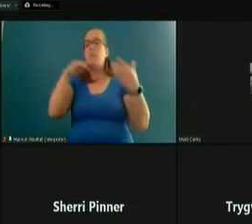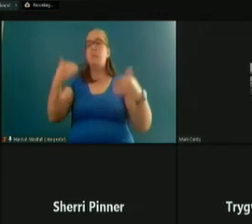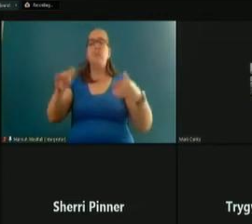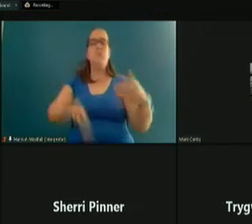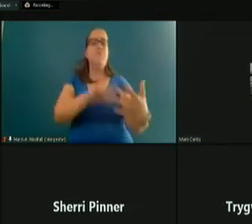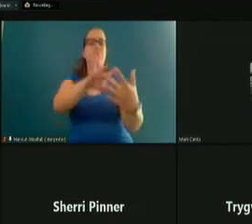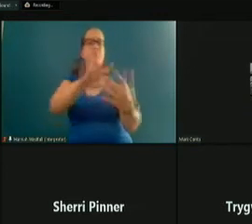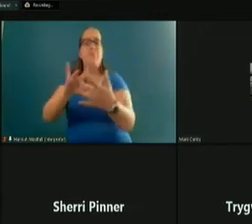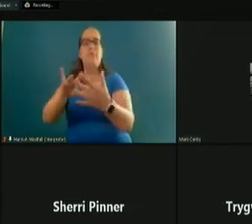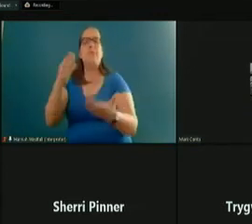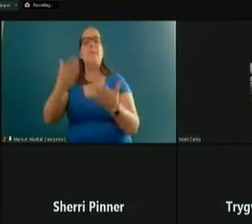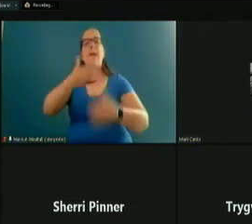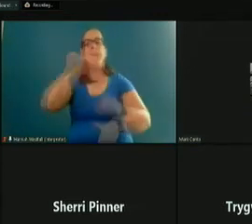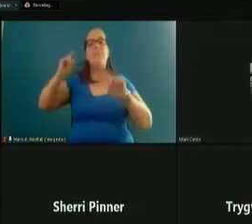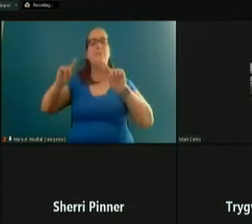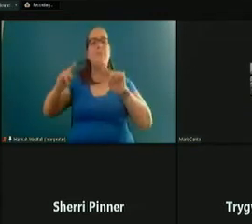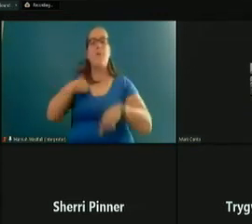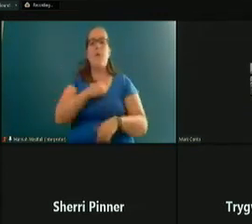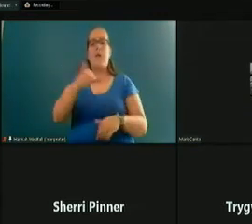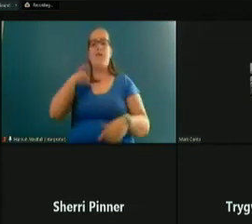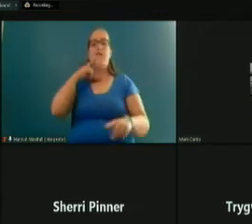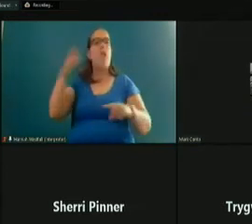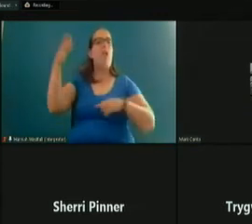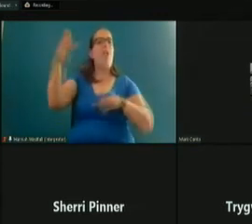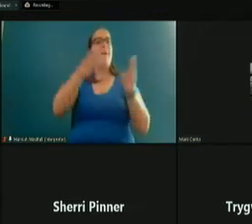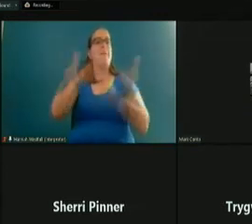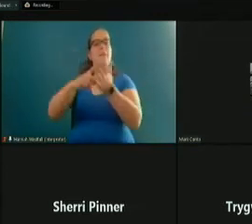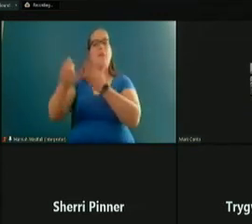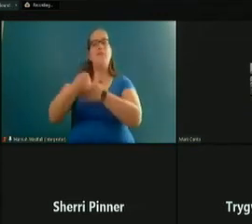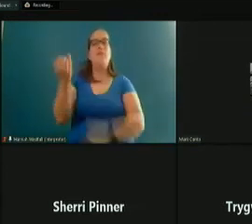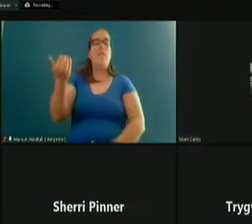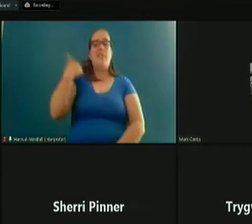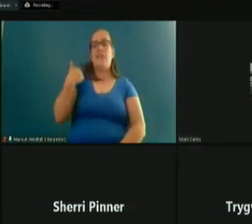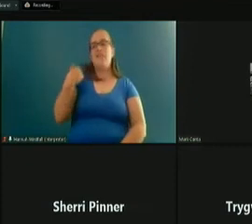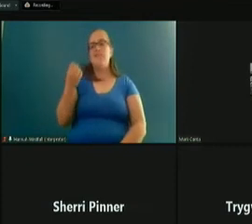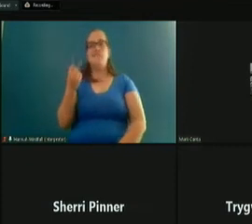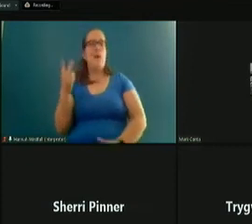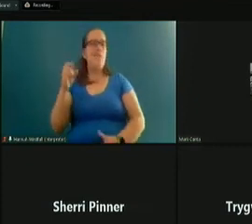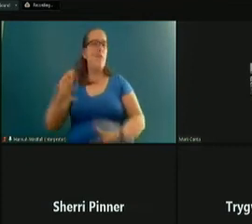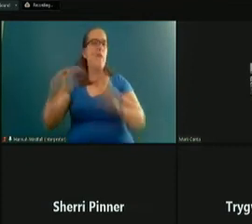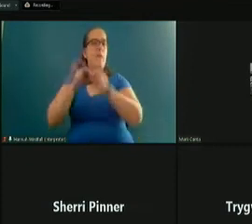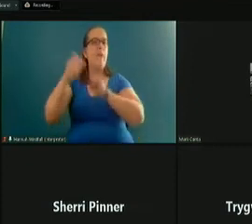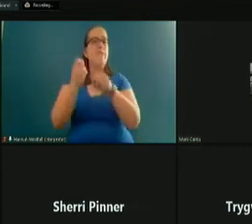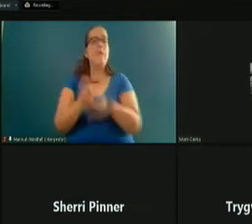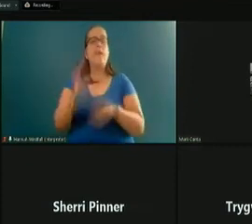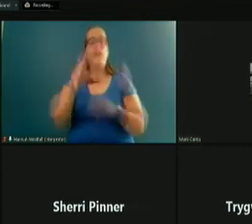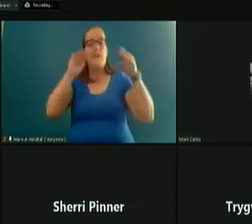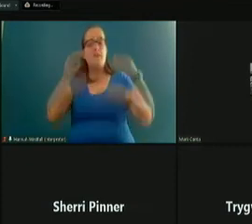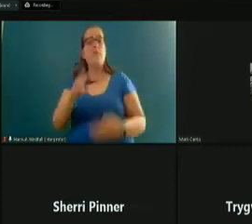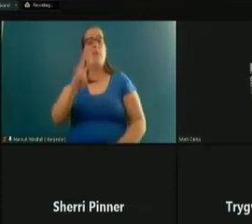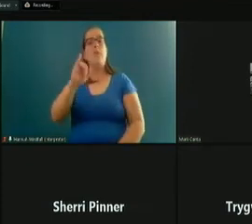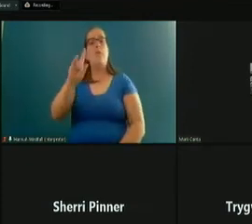probably the best attendance that we've had on long-range planning projects in the last dozen or more years. One focused on wildfire hazard mitigation